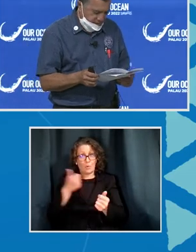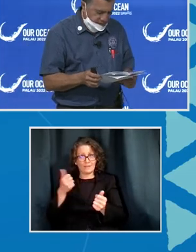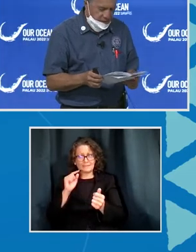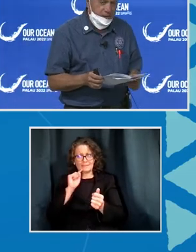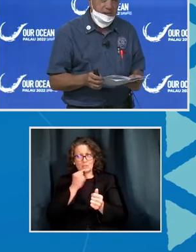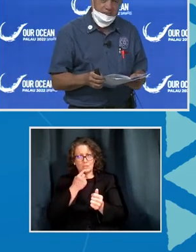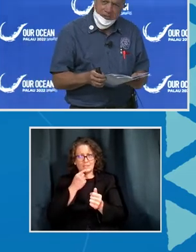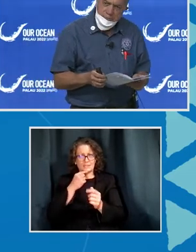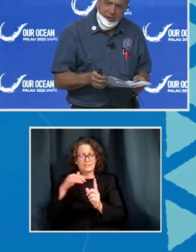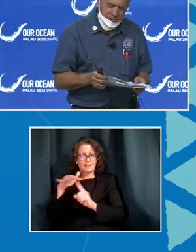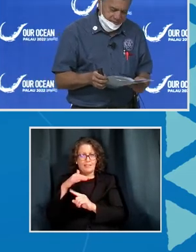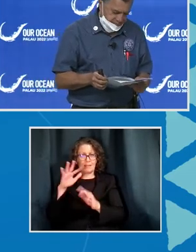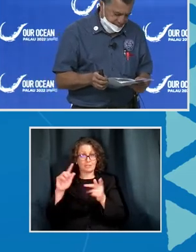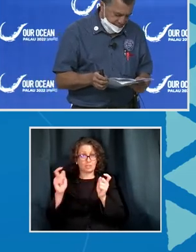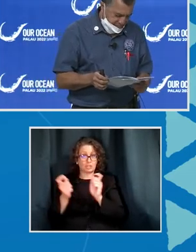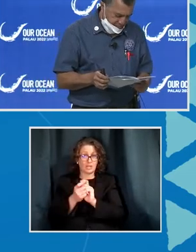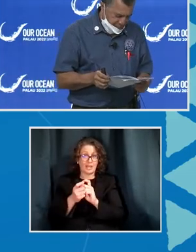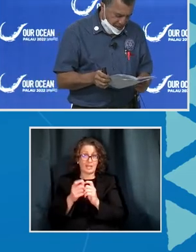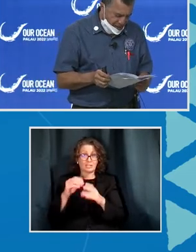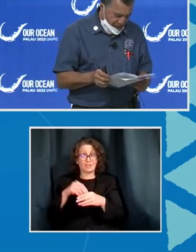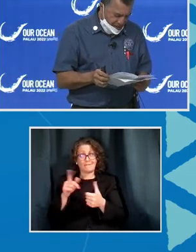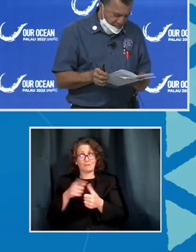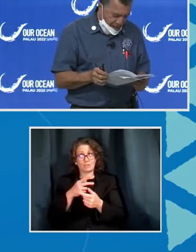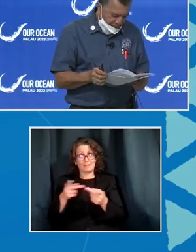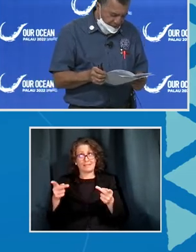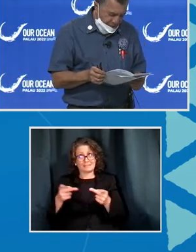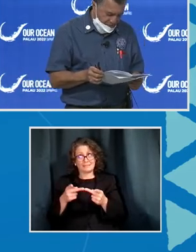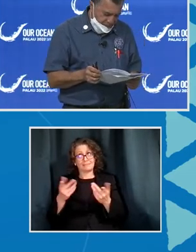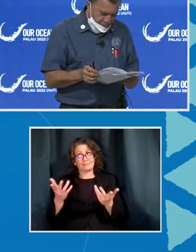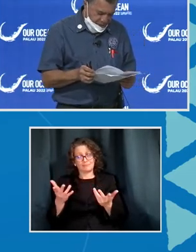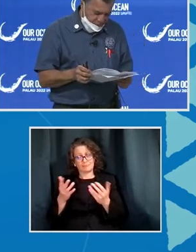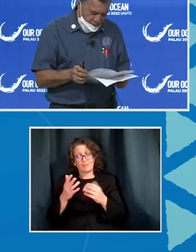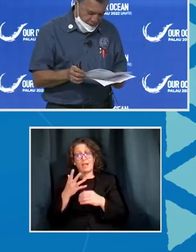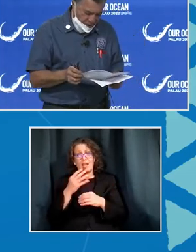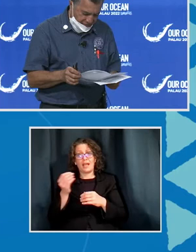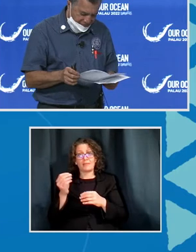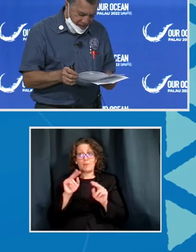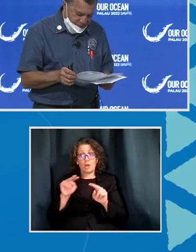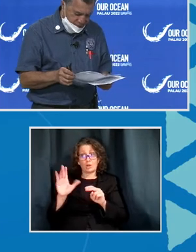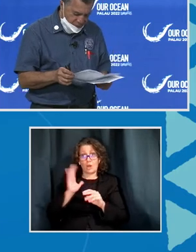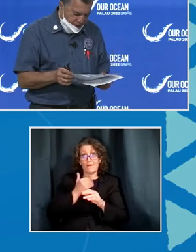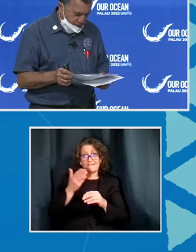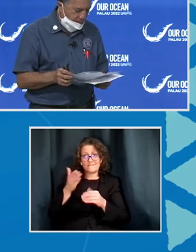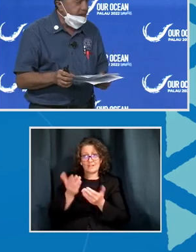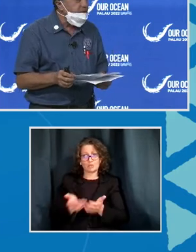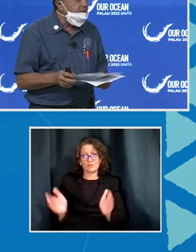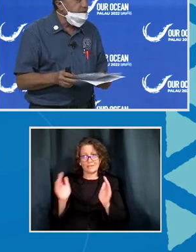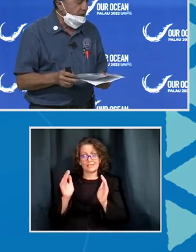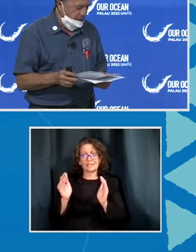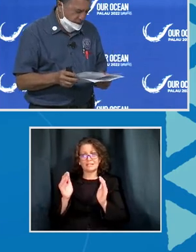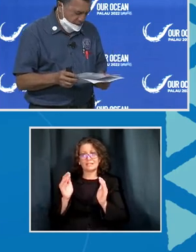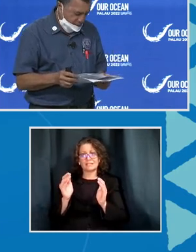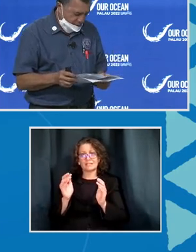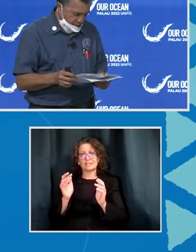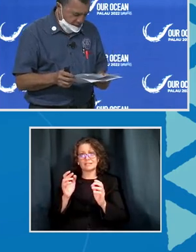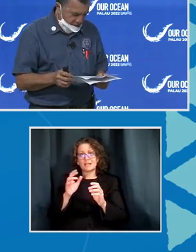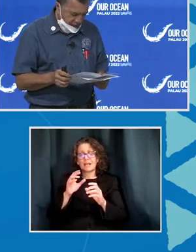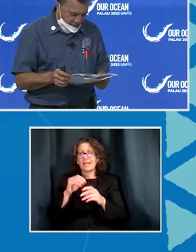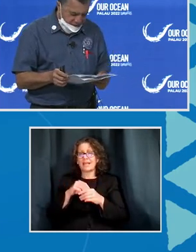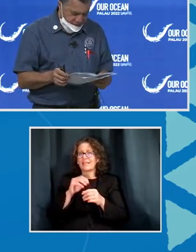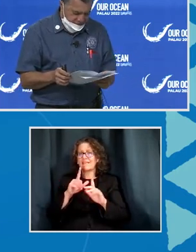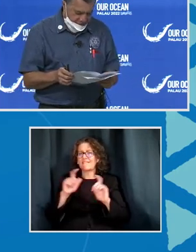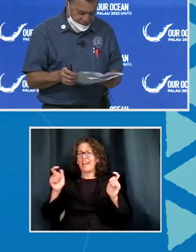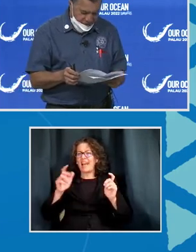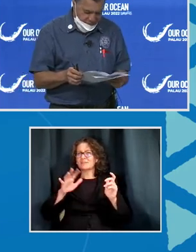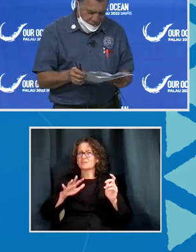change. In the first place. And monitoring our fisheries over our vast ocean space, which